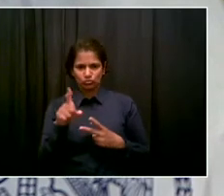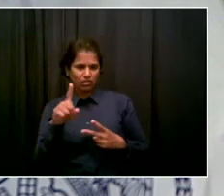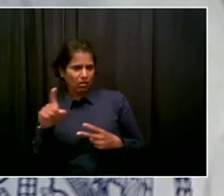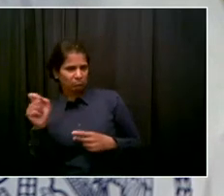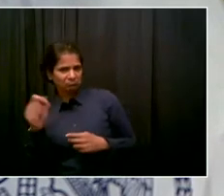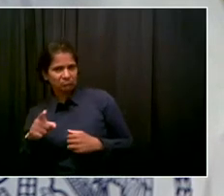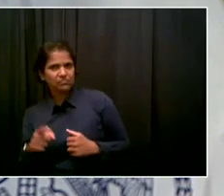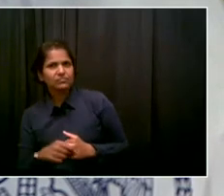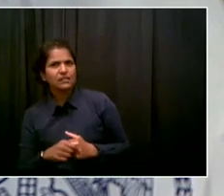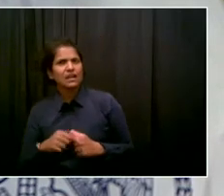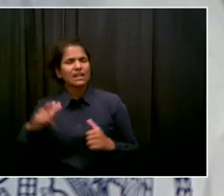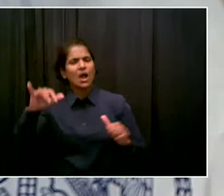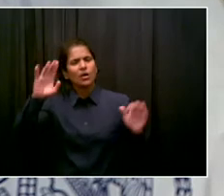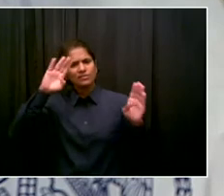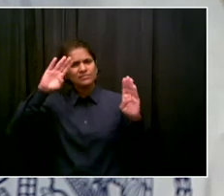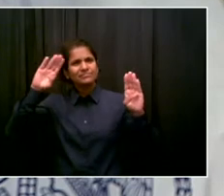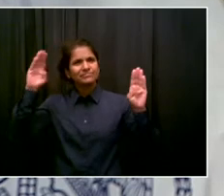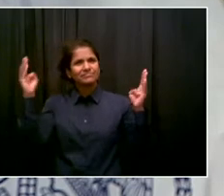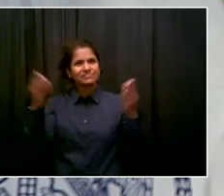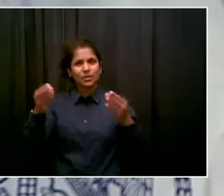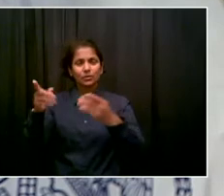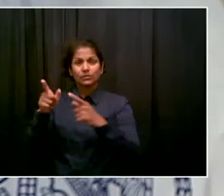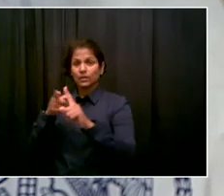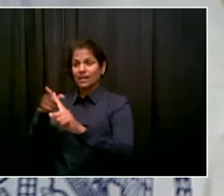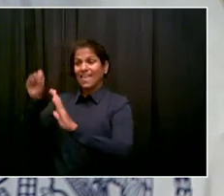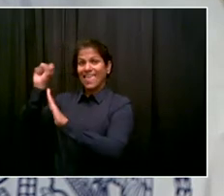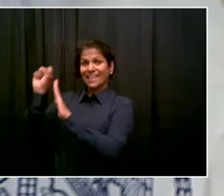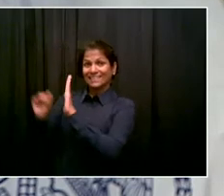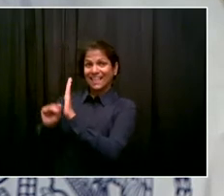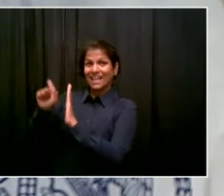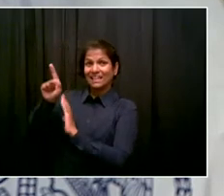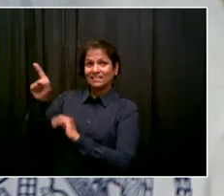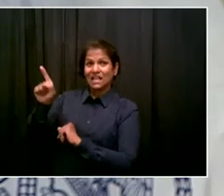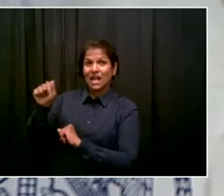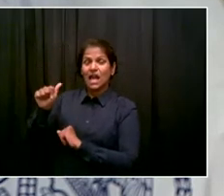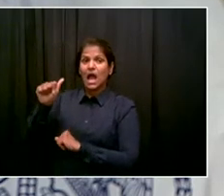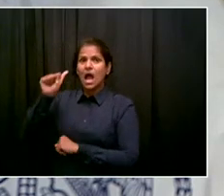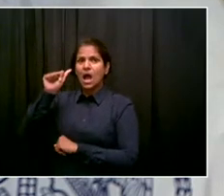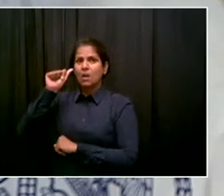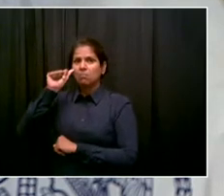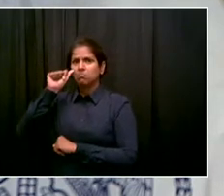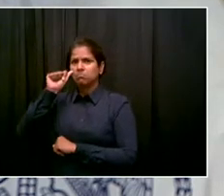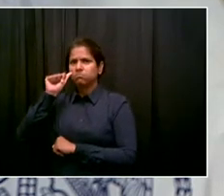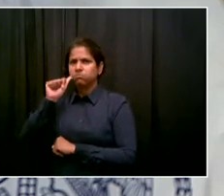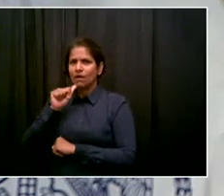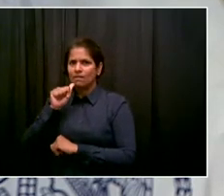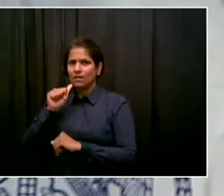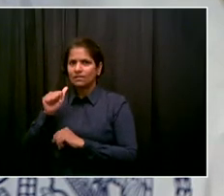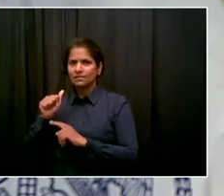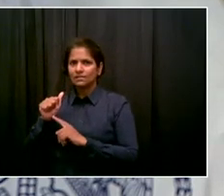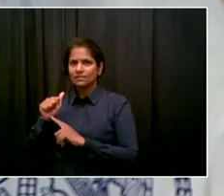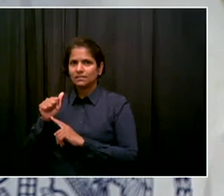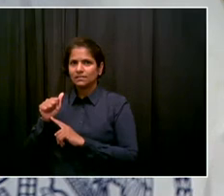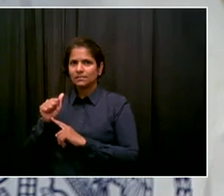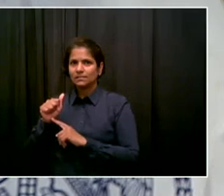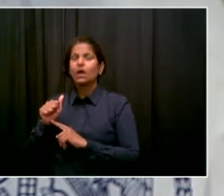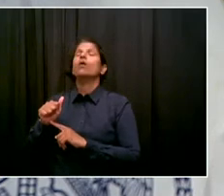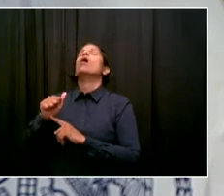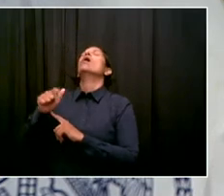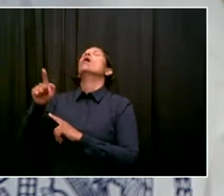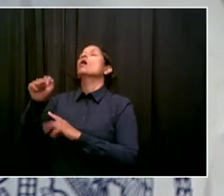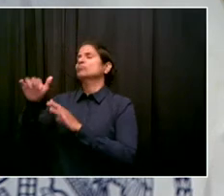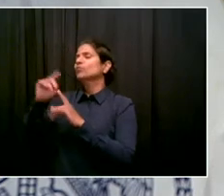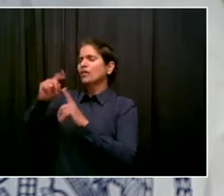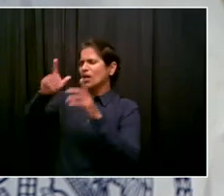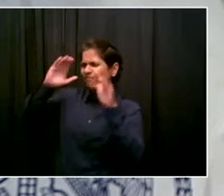evidence that parolees are committing these crimes? Yeah, Why so much focus on that? Marla, this is something